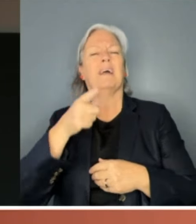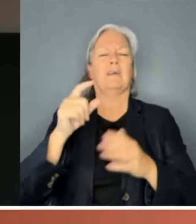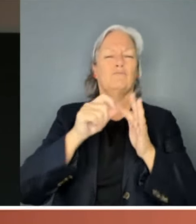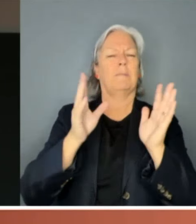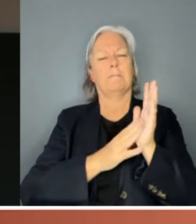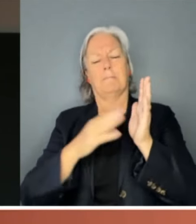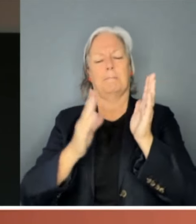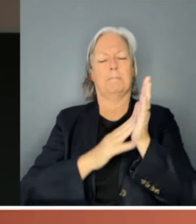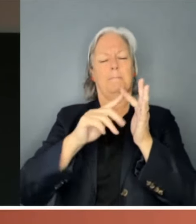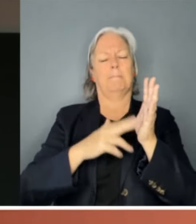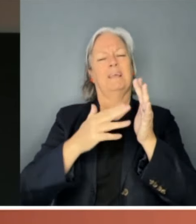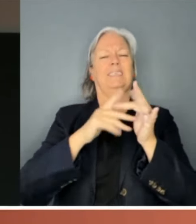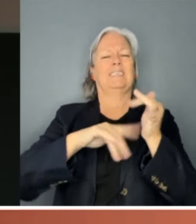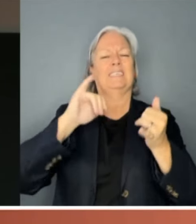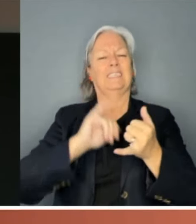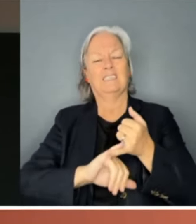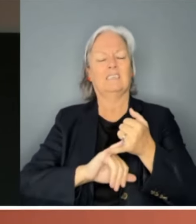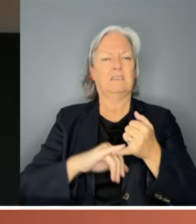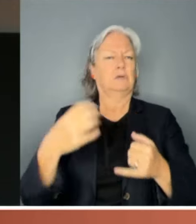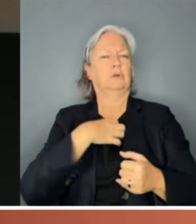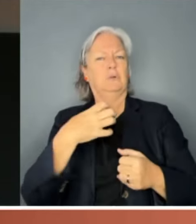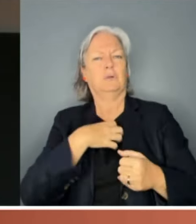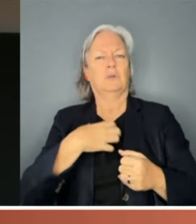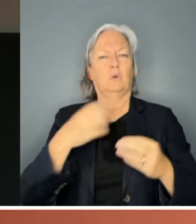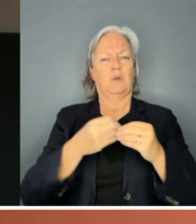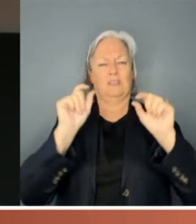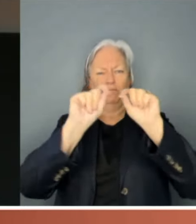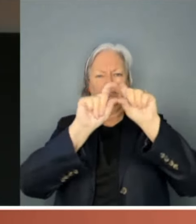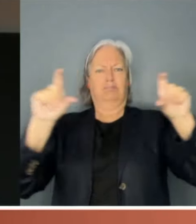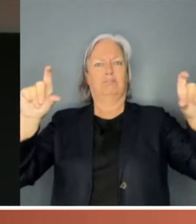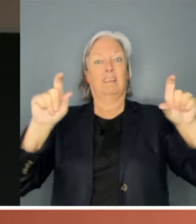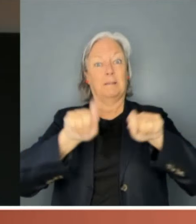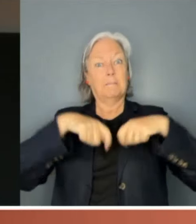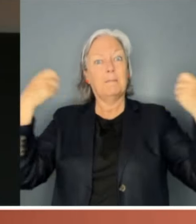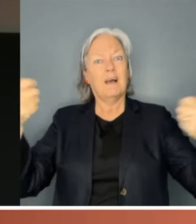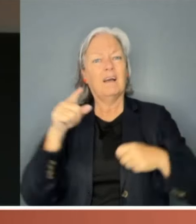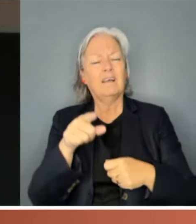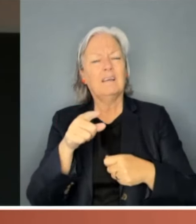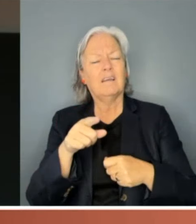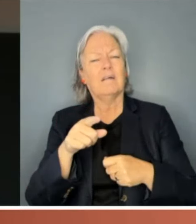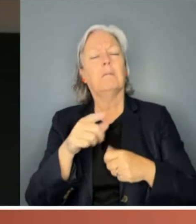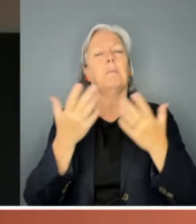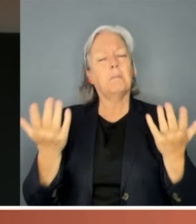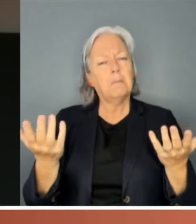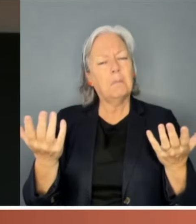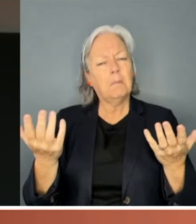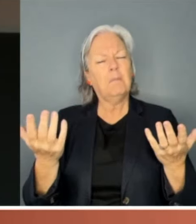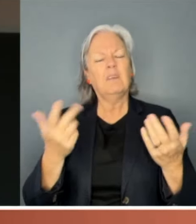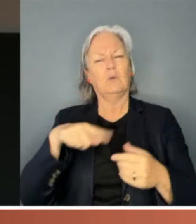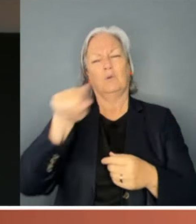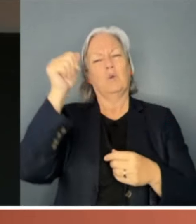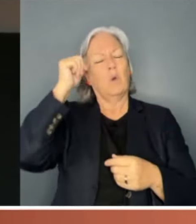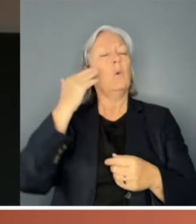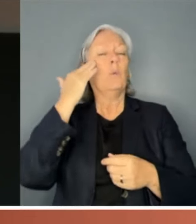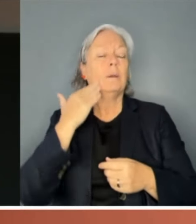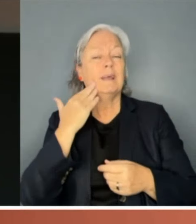shouted in capital letters. Now, as far as headlines go, that might be a reasonable statement. We all know women can be